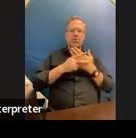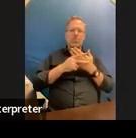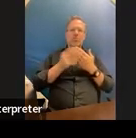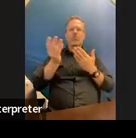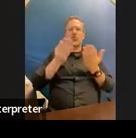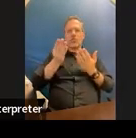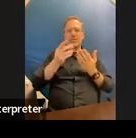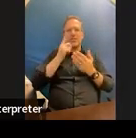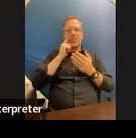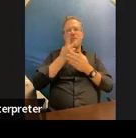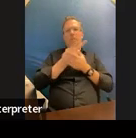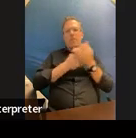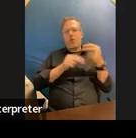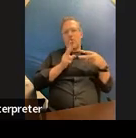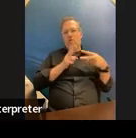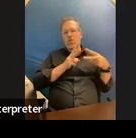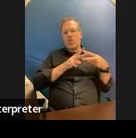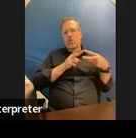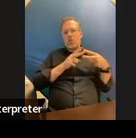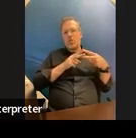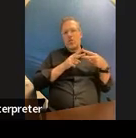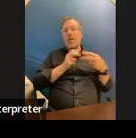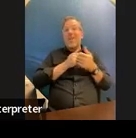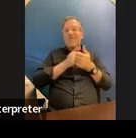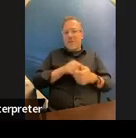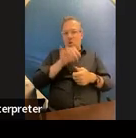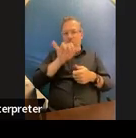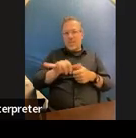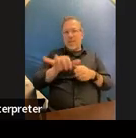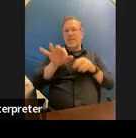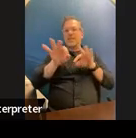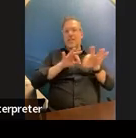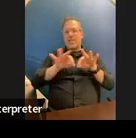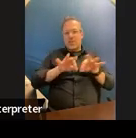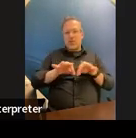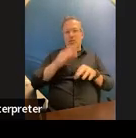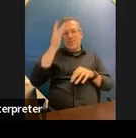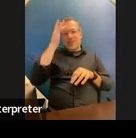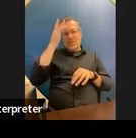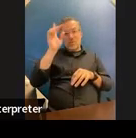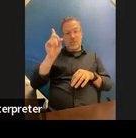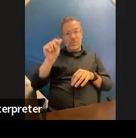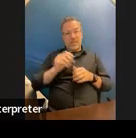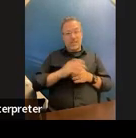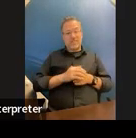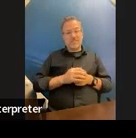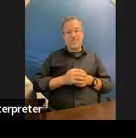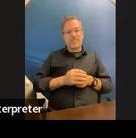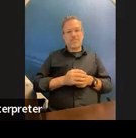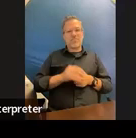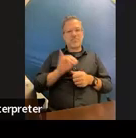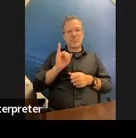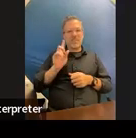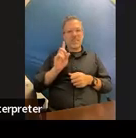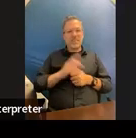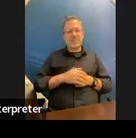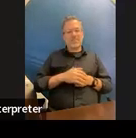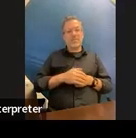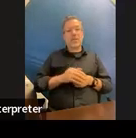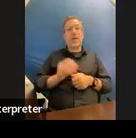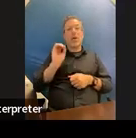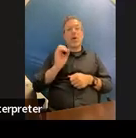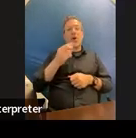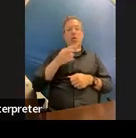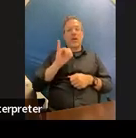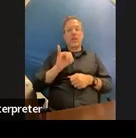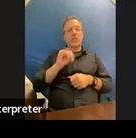things based on the definition of id um ohi for adhd